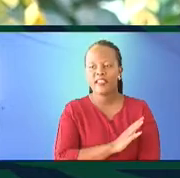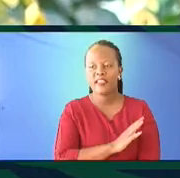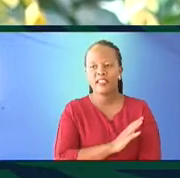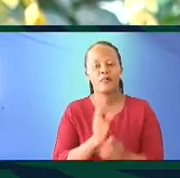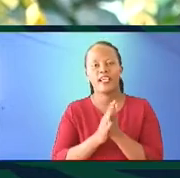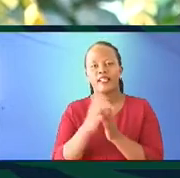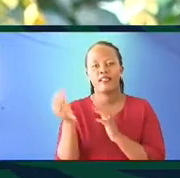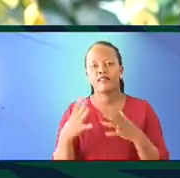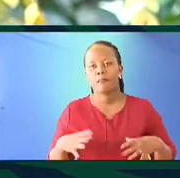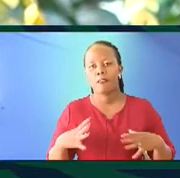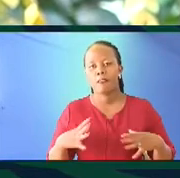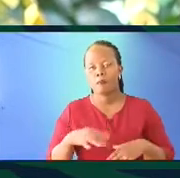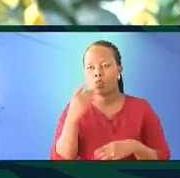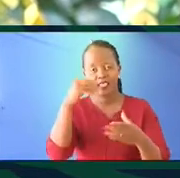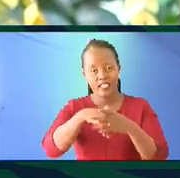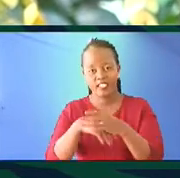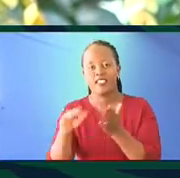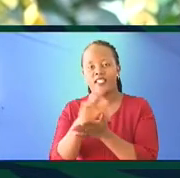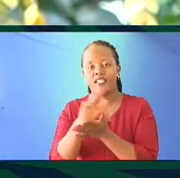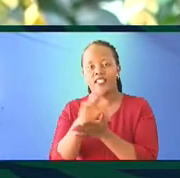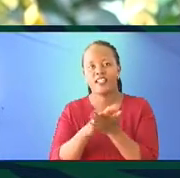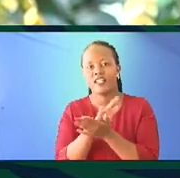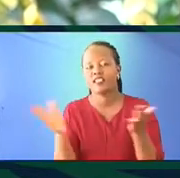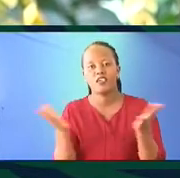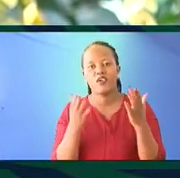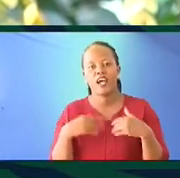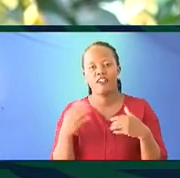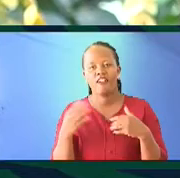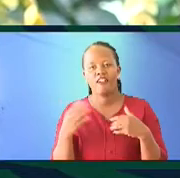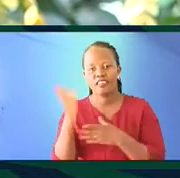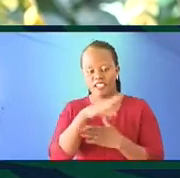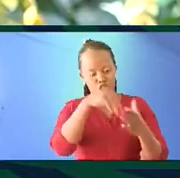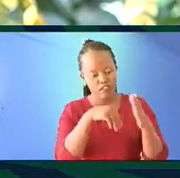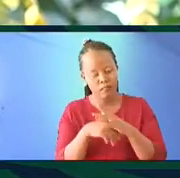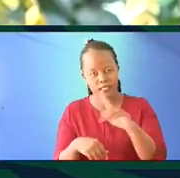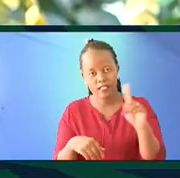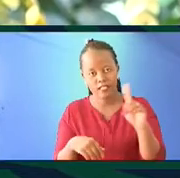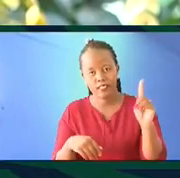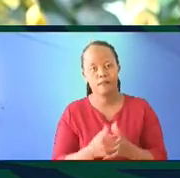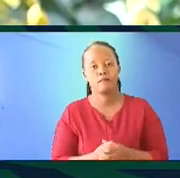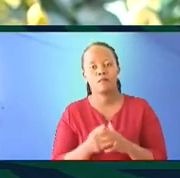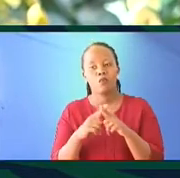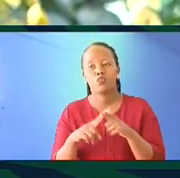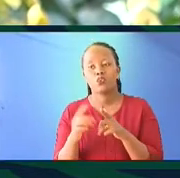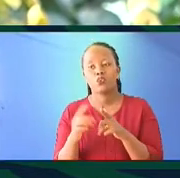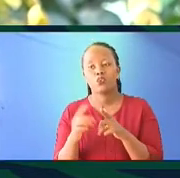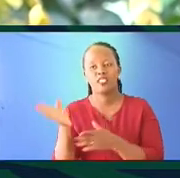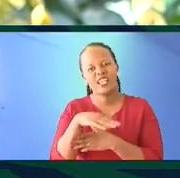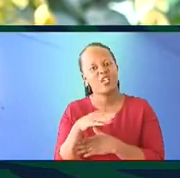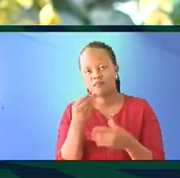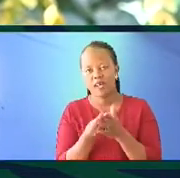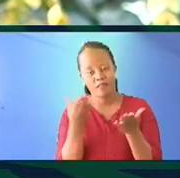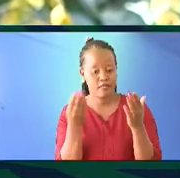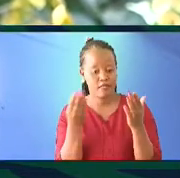of investing in an area that is not bringing a return on investment. But you see, the return on investment could